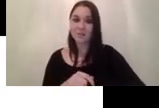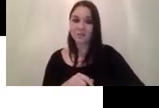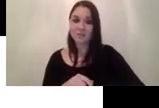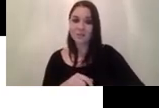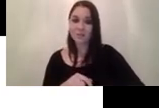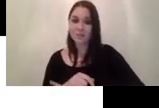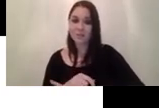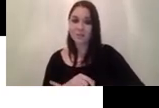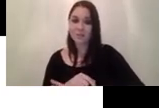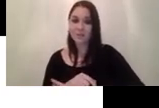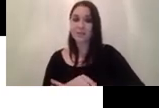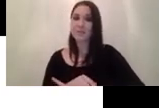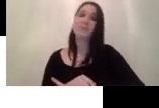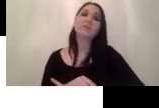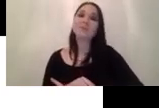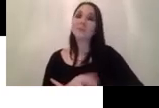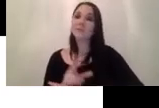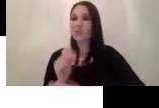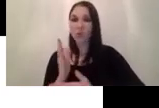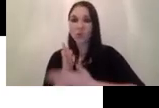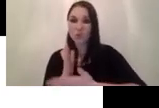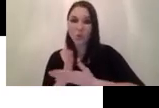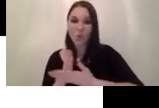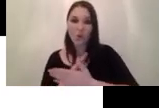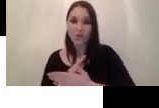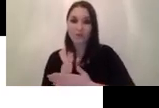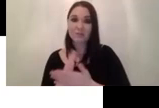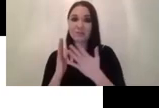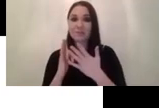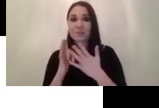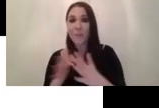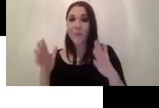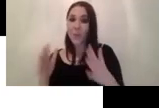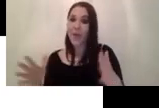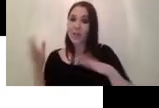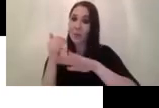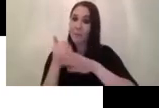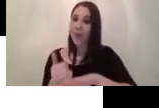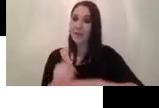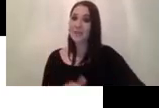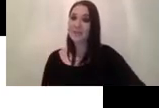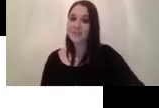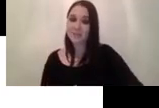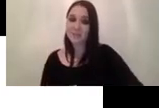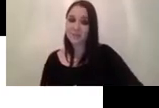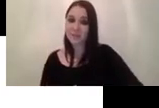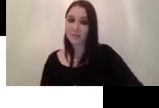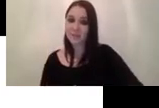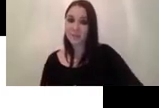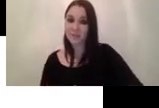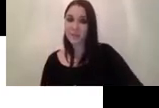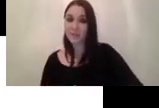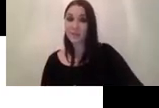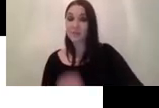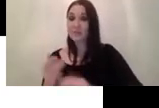of them that are not quite sure about um then population based training um patient optimization could be